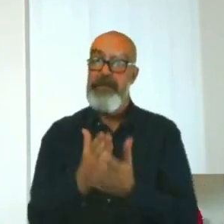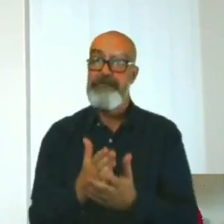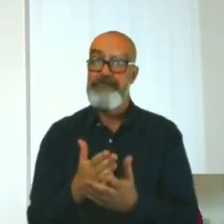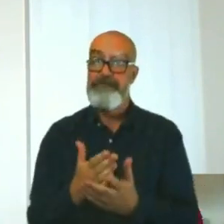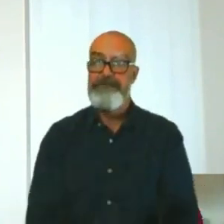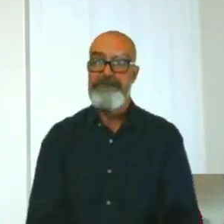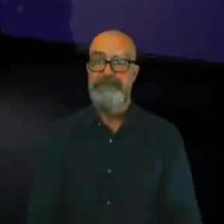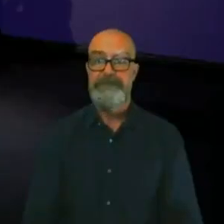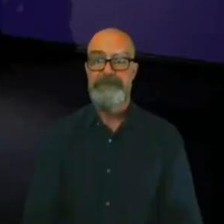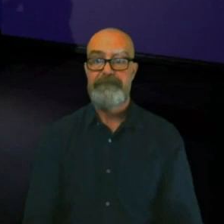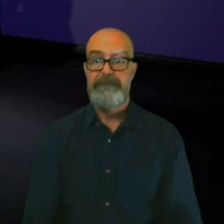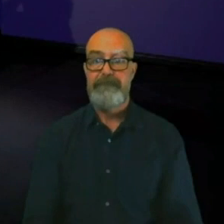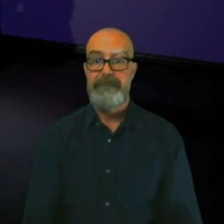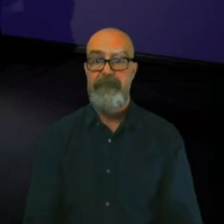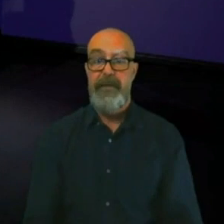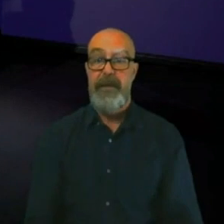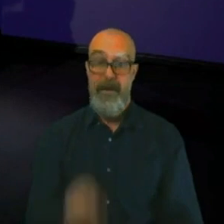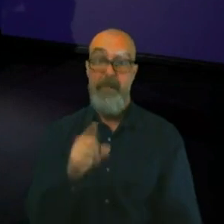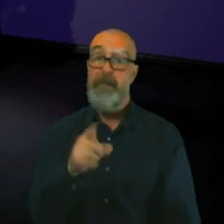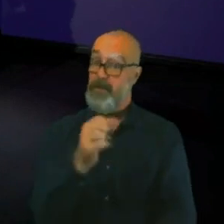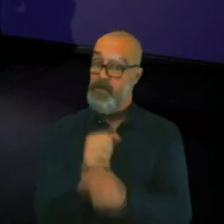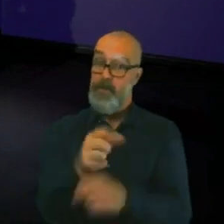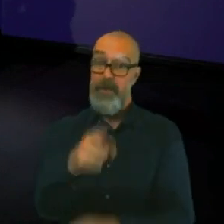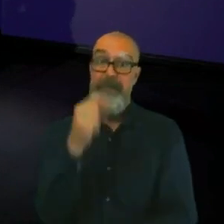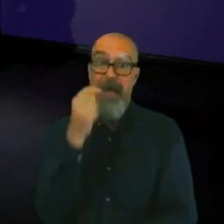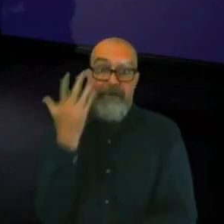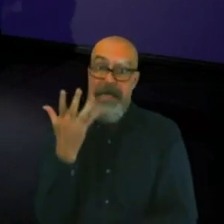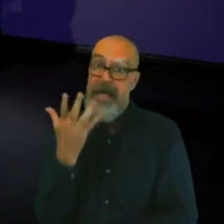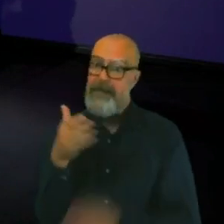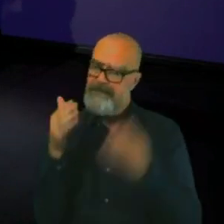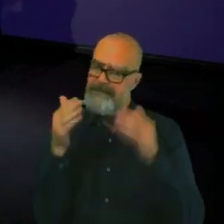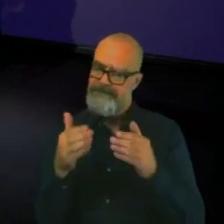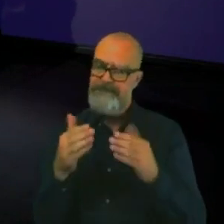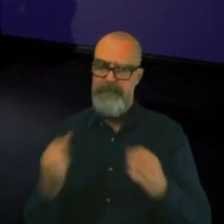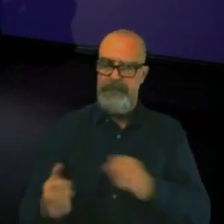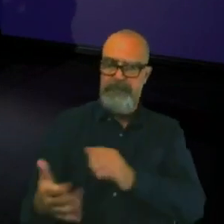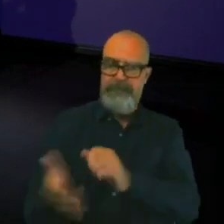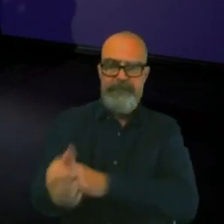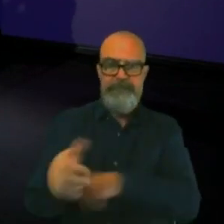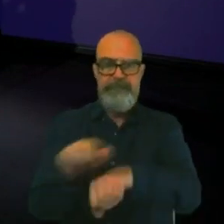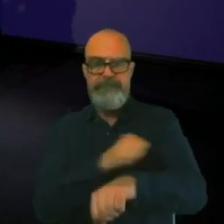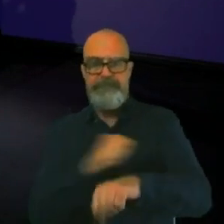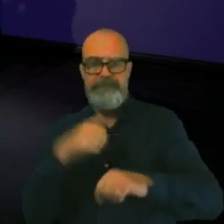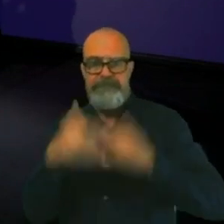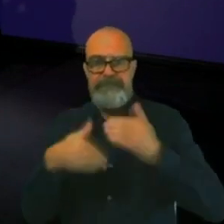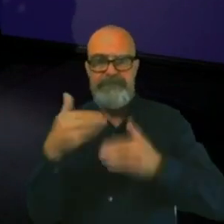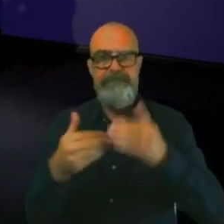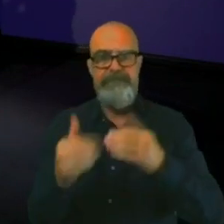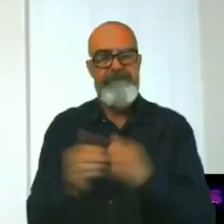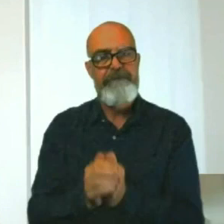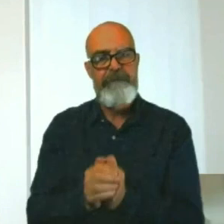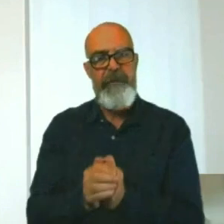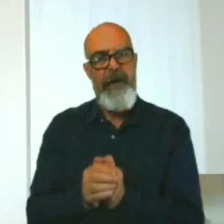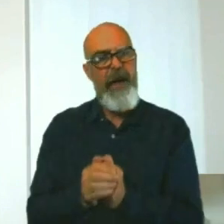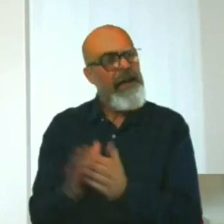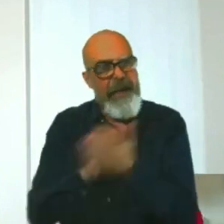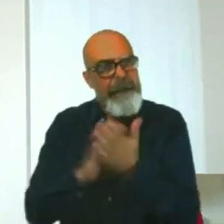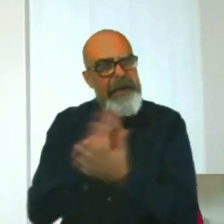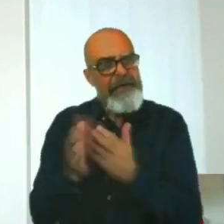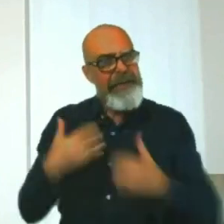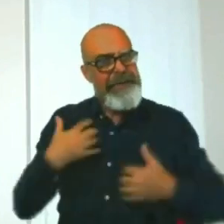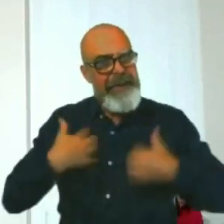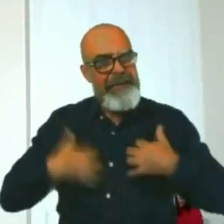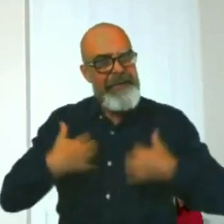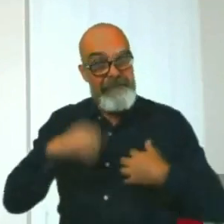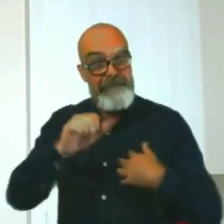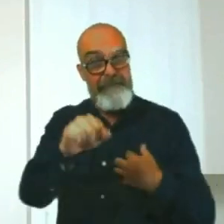but you do it, you get up every morning, it's like, right, new challenge. That must keep things exciting though, yeah? Yeah, absolutely.